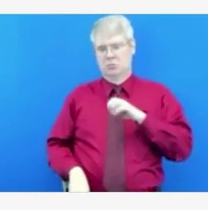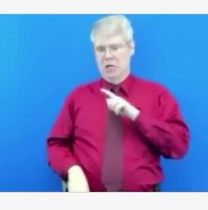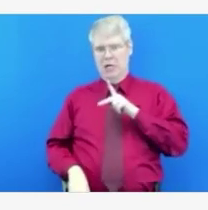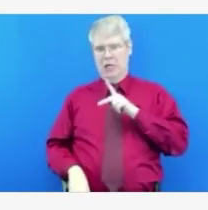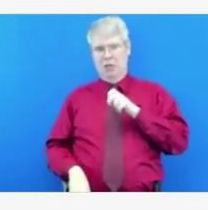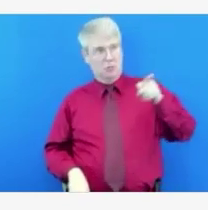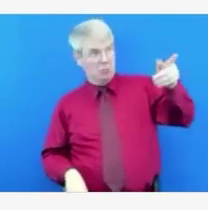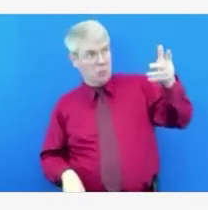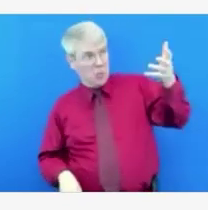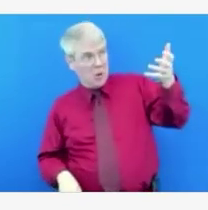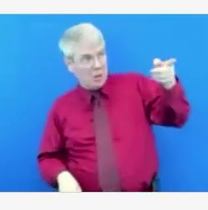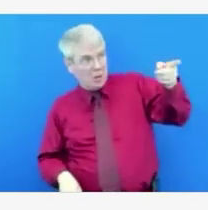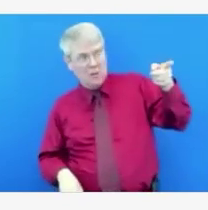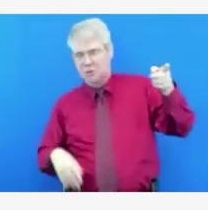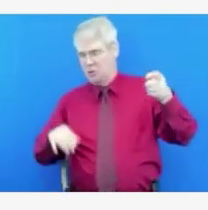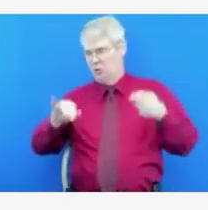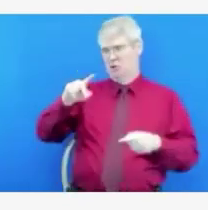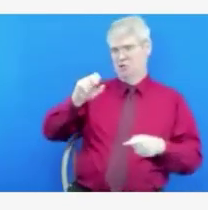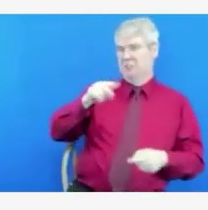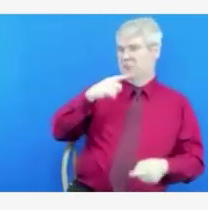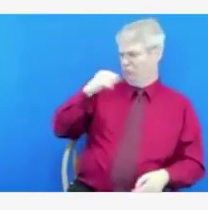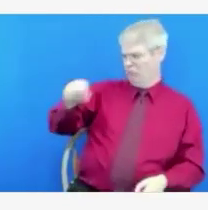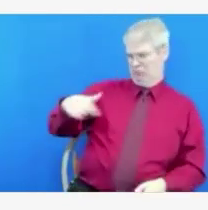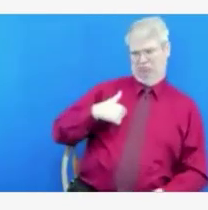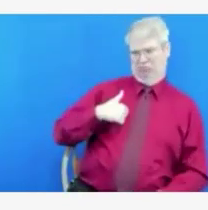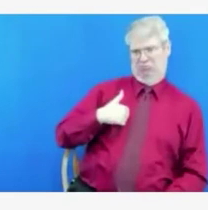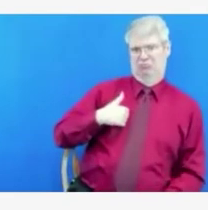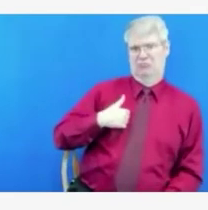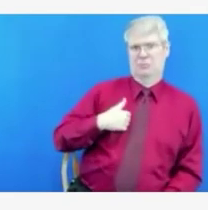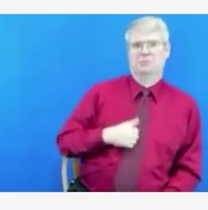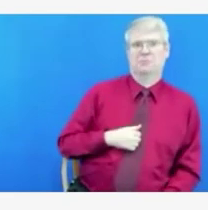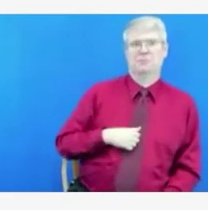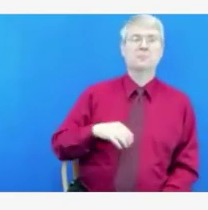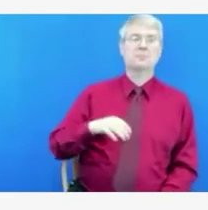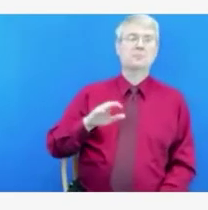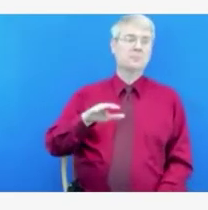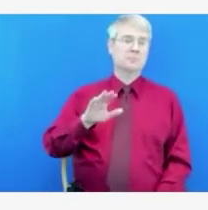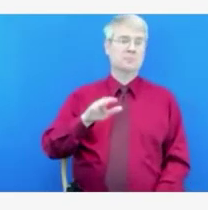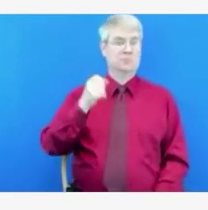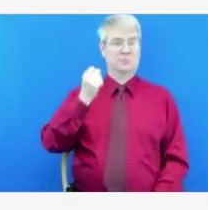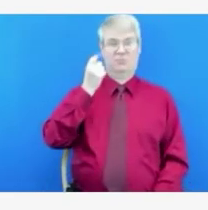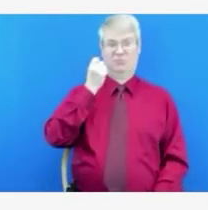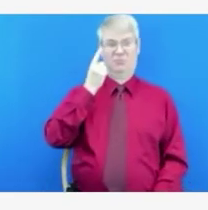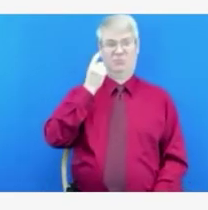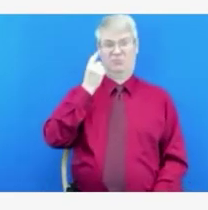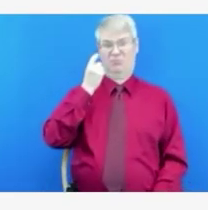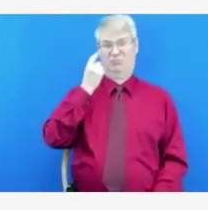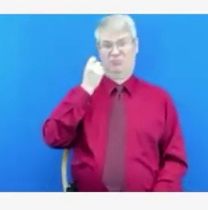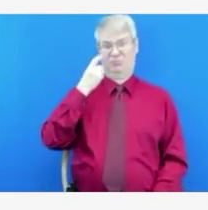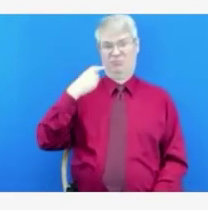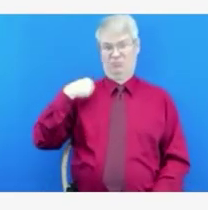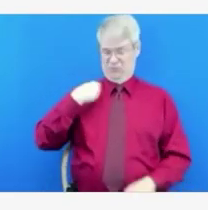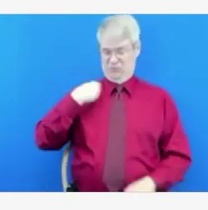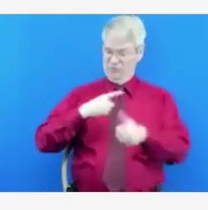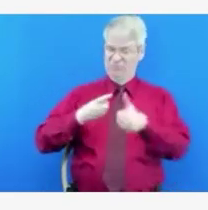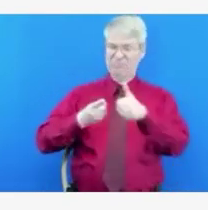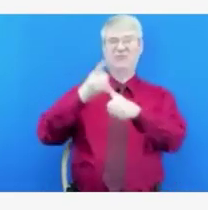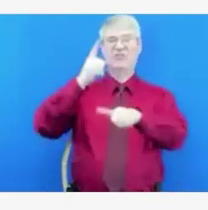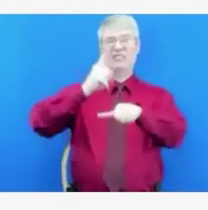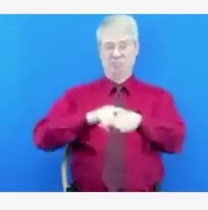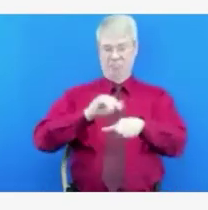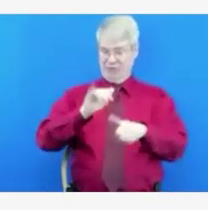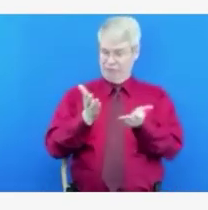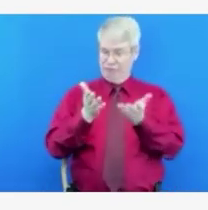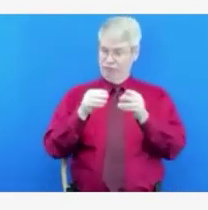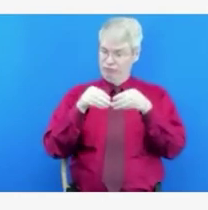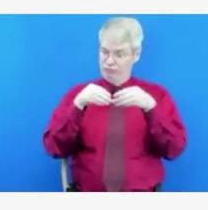our first time going through crisis standards of care and a lot of things that we thought how things would work didn't turn out to be how things actually work. And